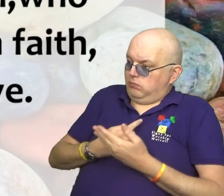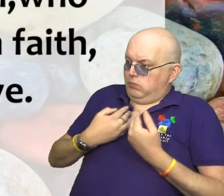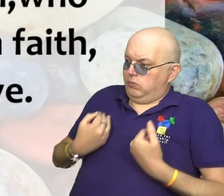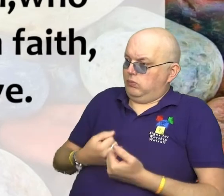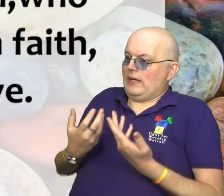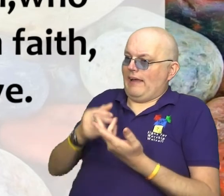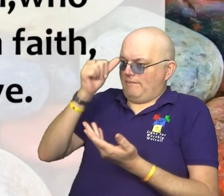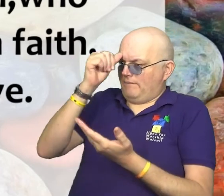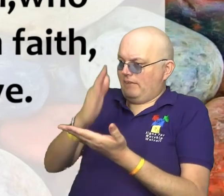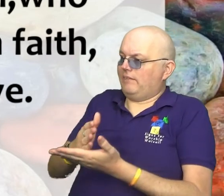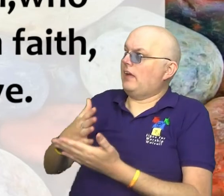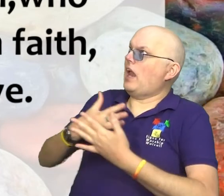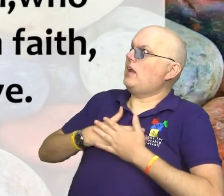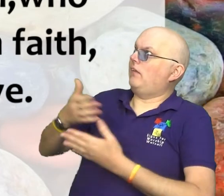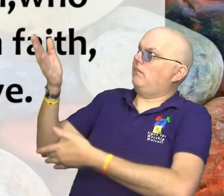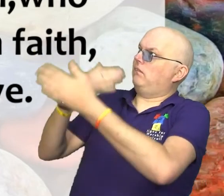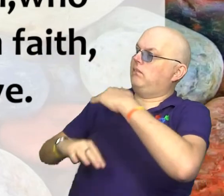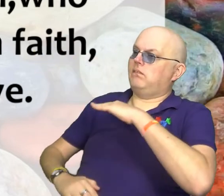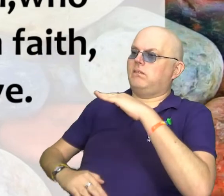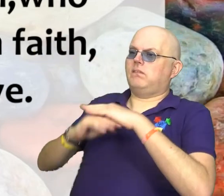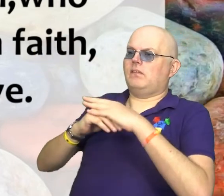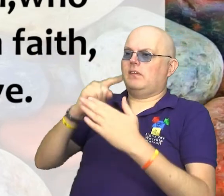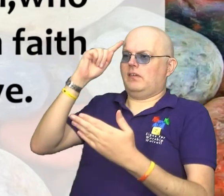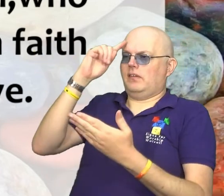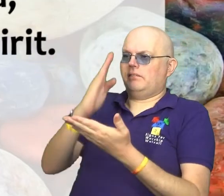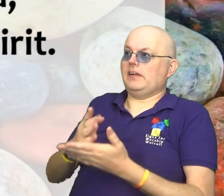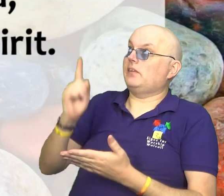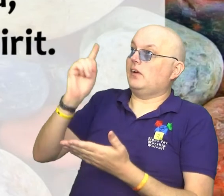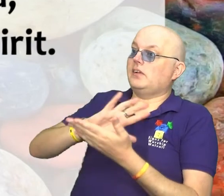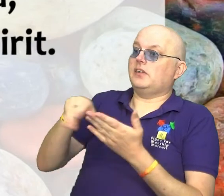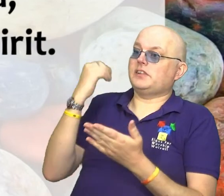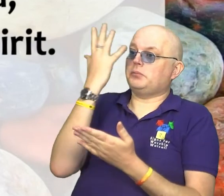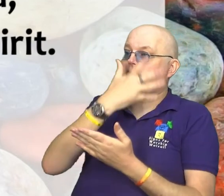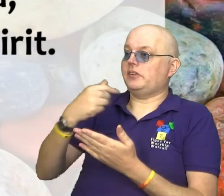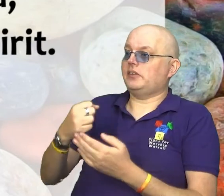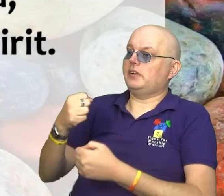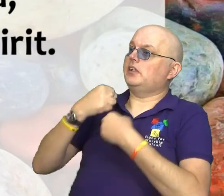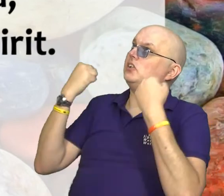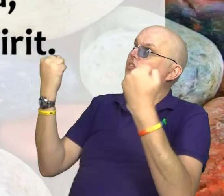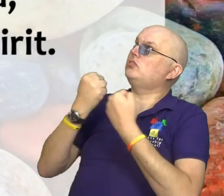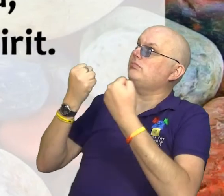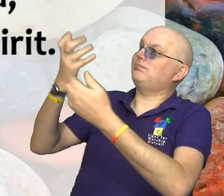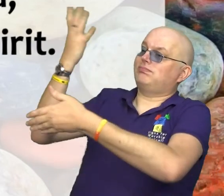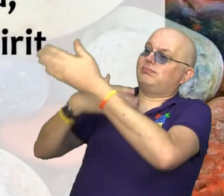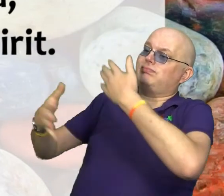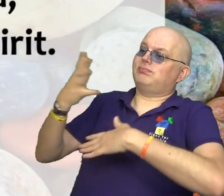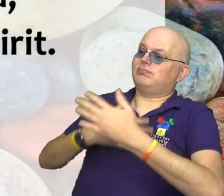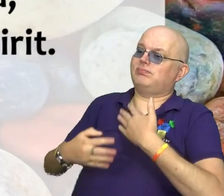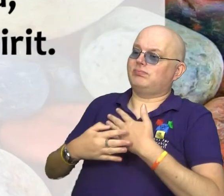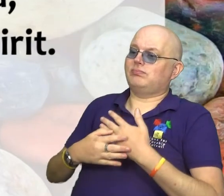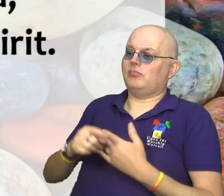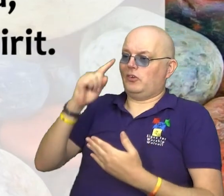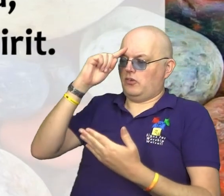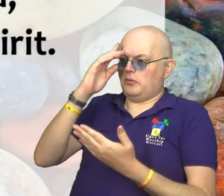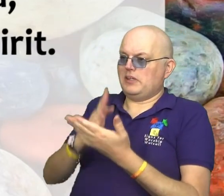lives in our hearts through faith and fills us with His love. We believe in God the Holy Spirit, who strengthens us with